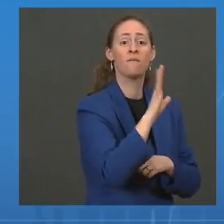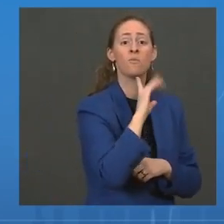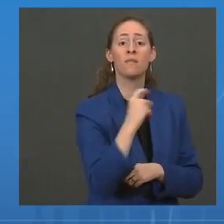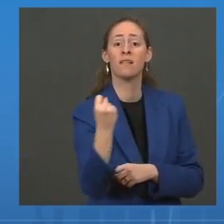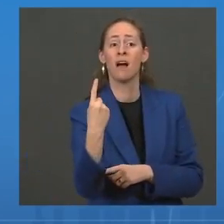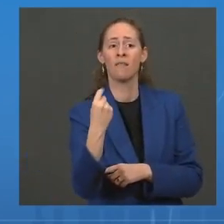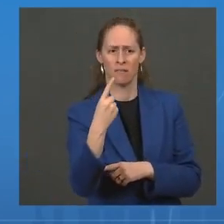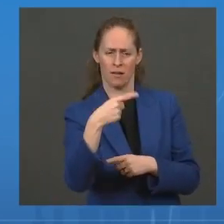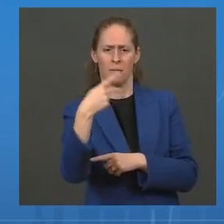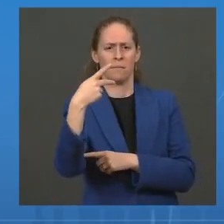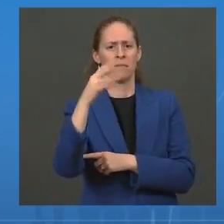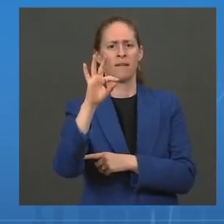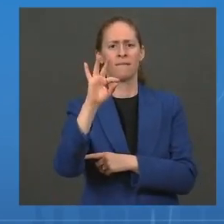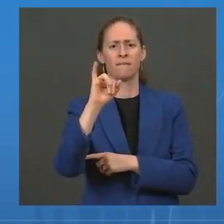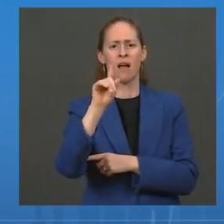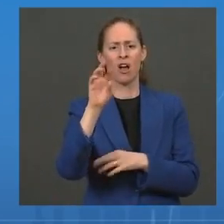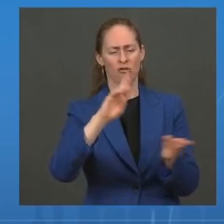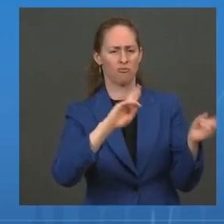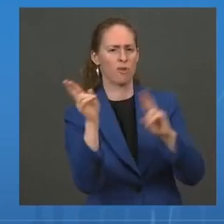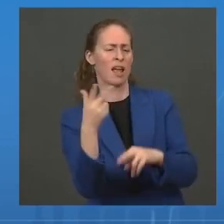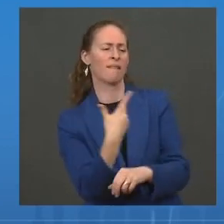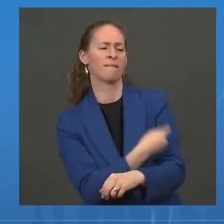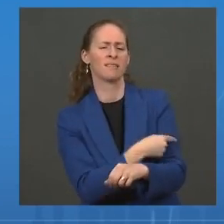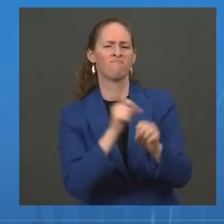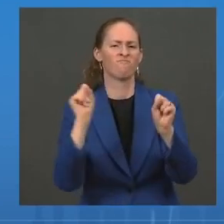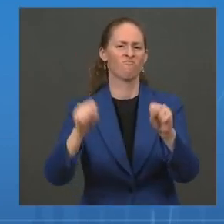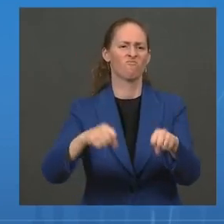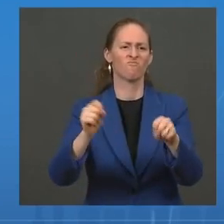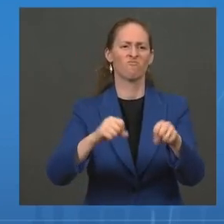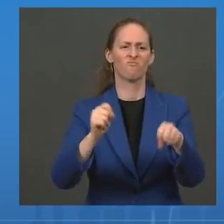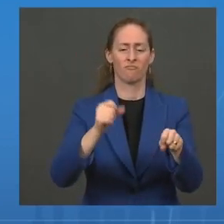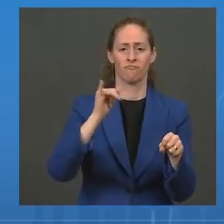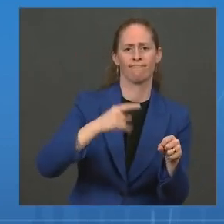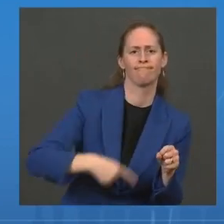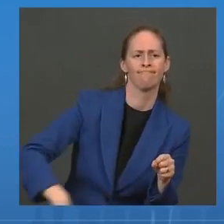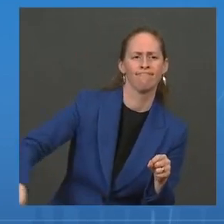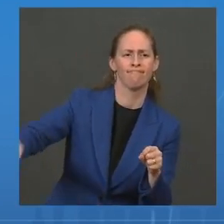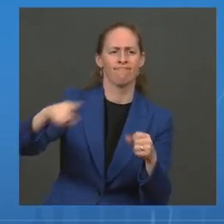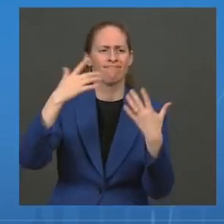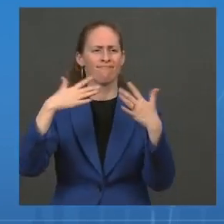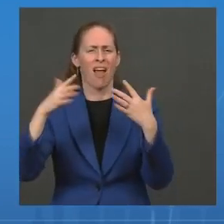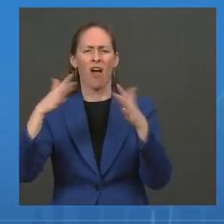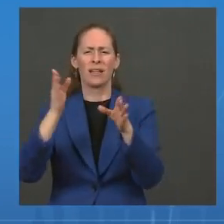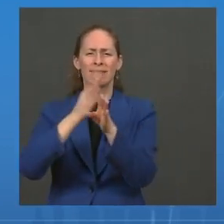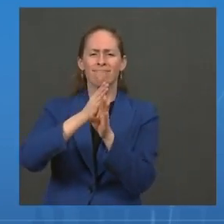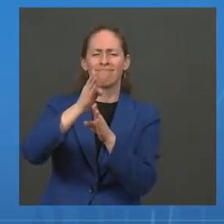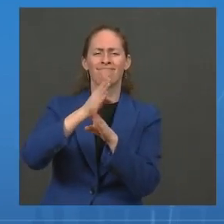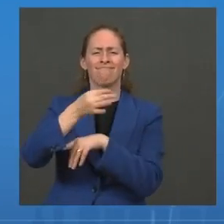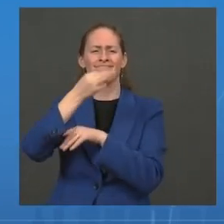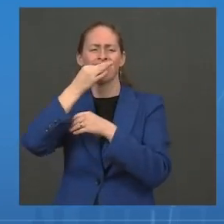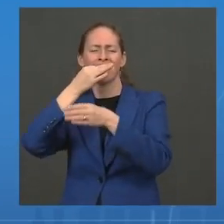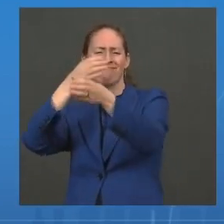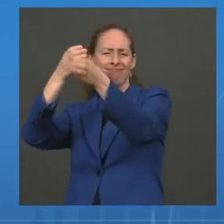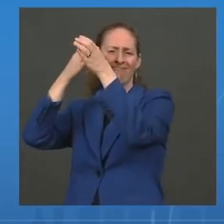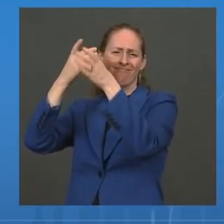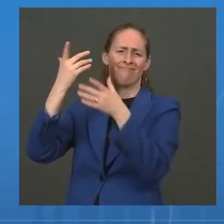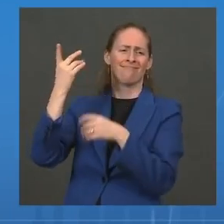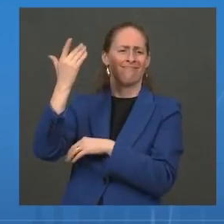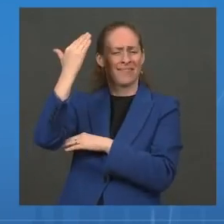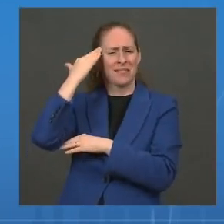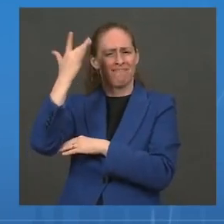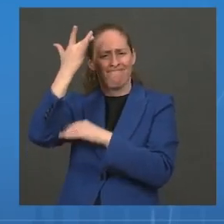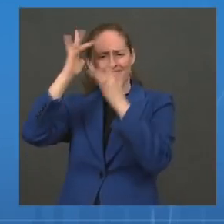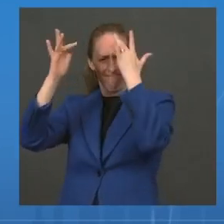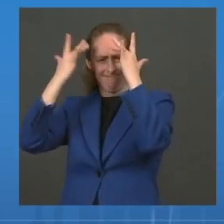vaccine. This committee is comprised of medical and public health experts from across the country, including